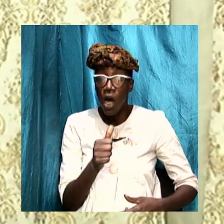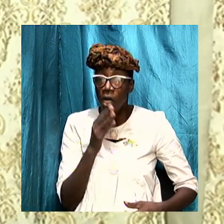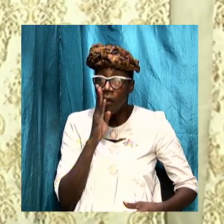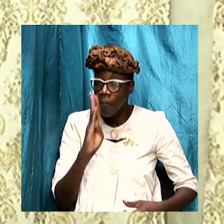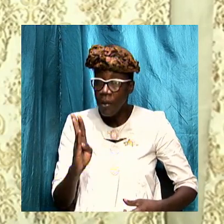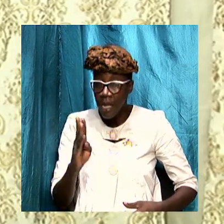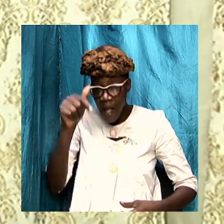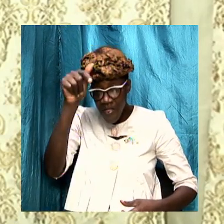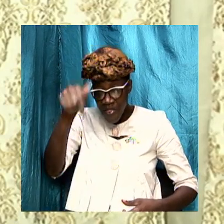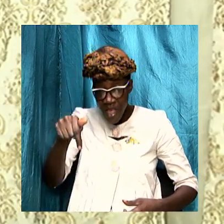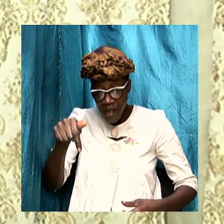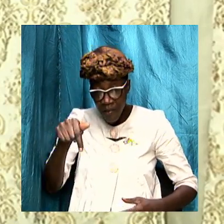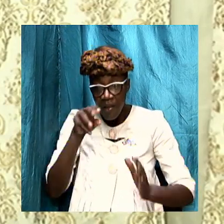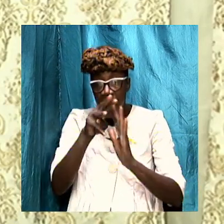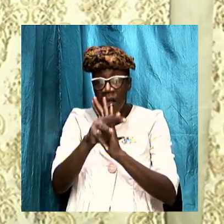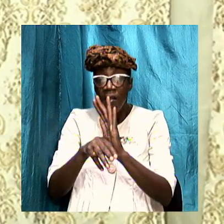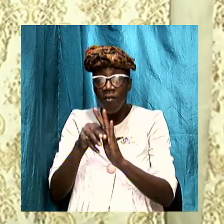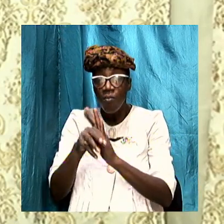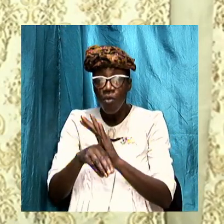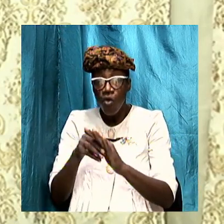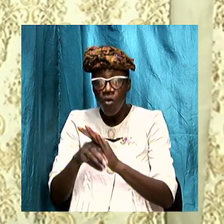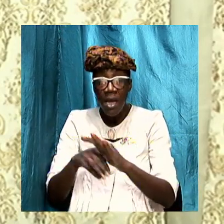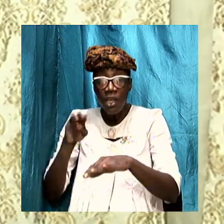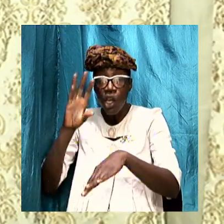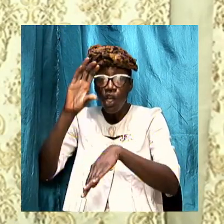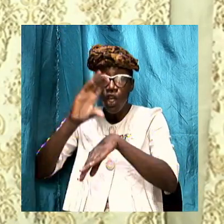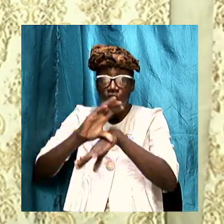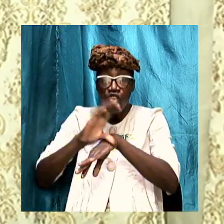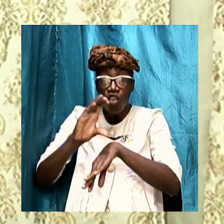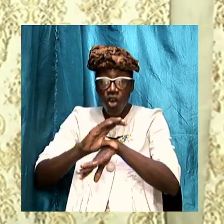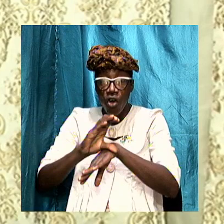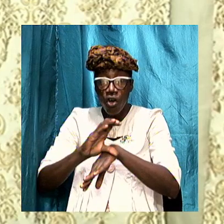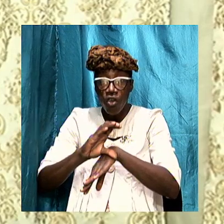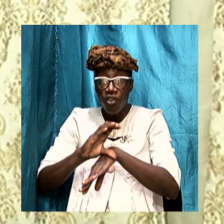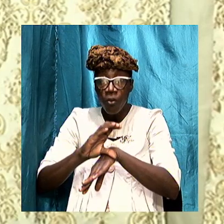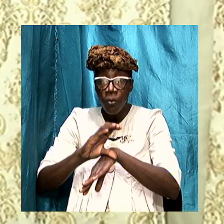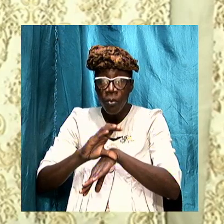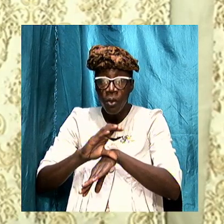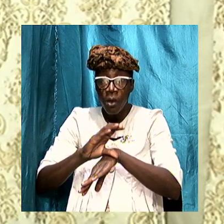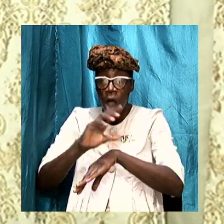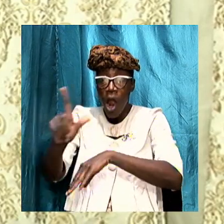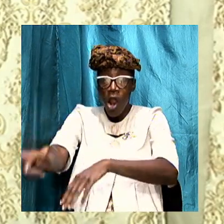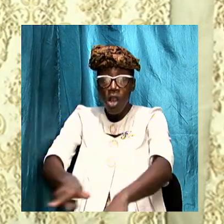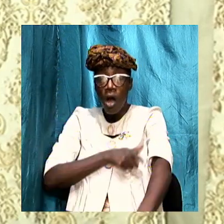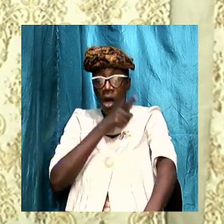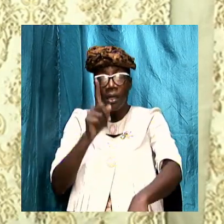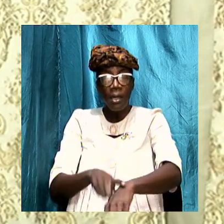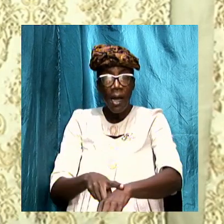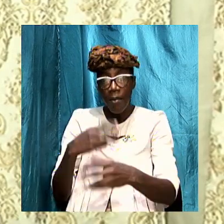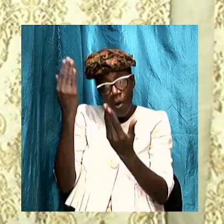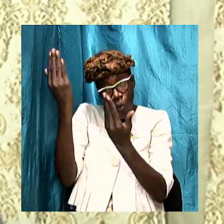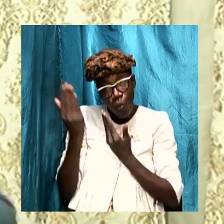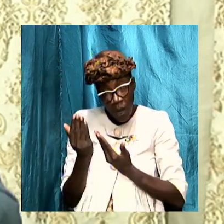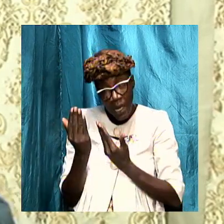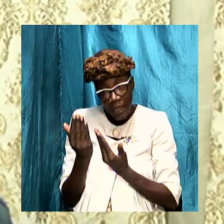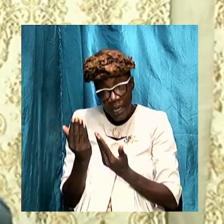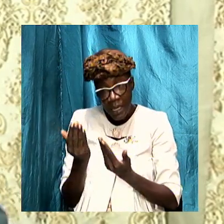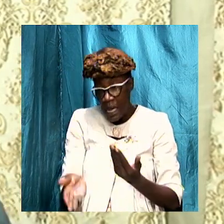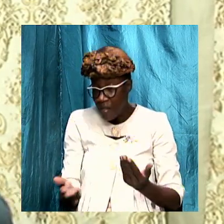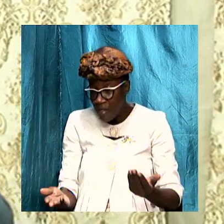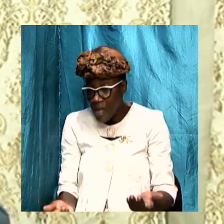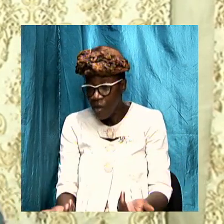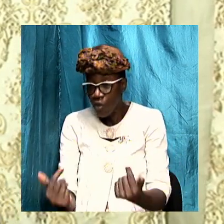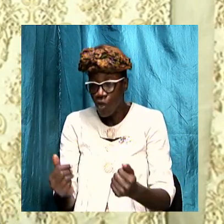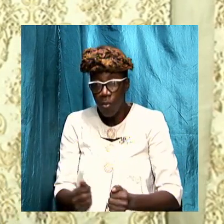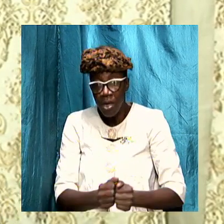is the moment that the church over the centuries have been waiting for things coming together things